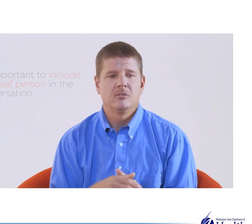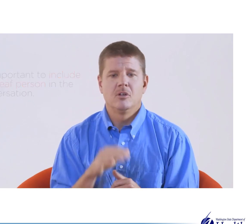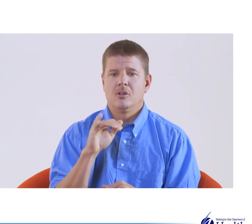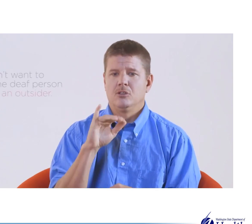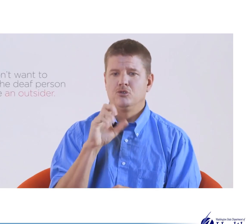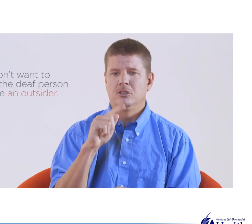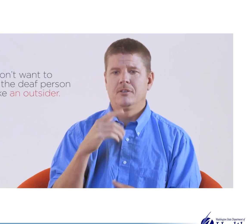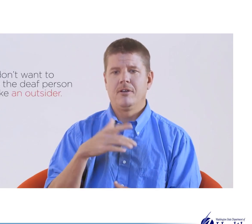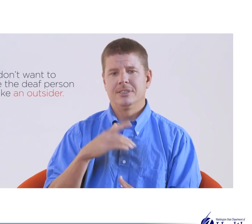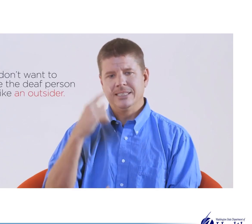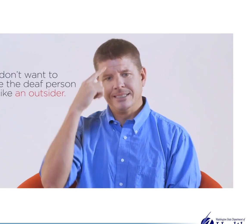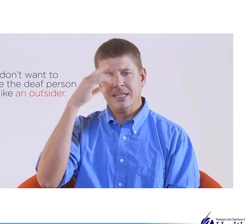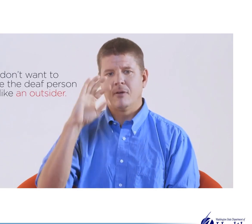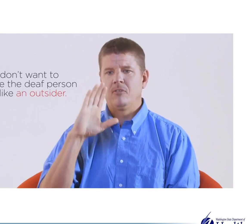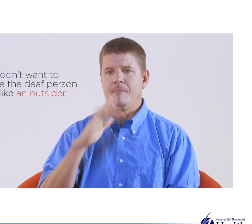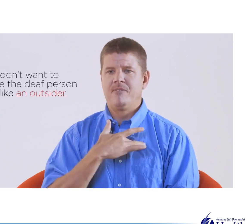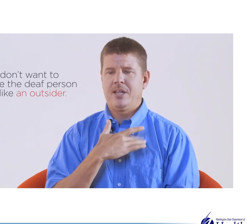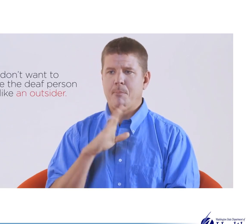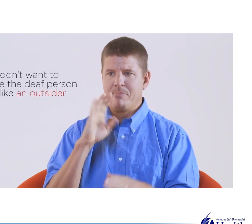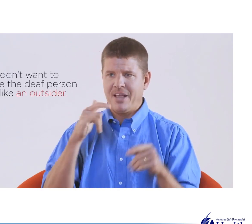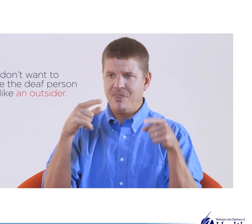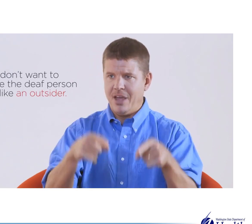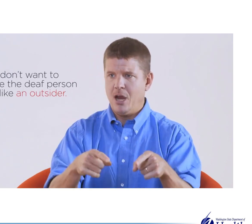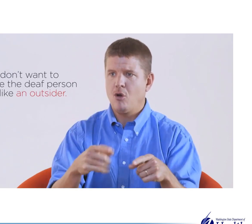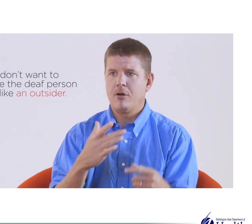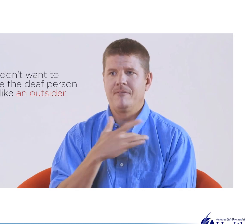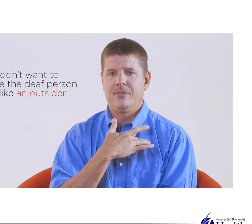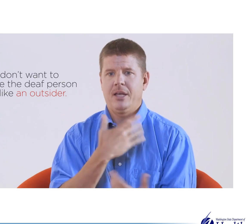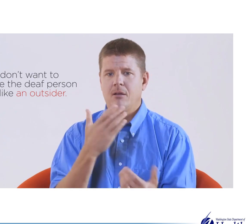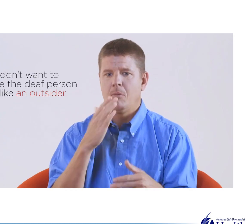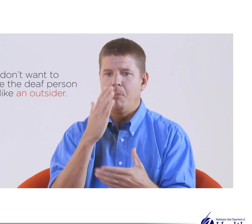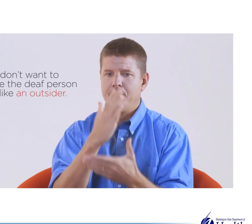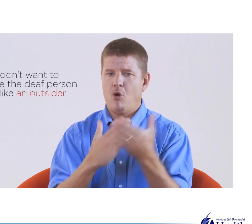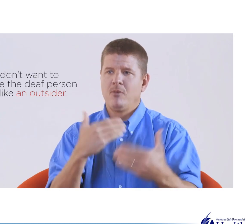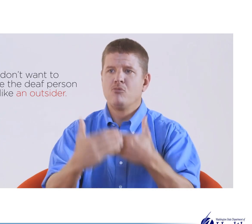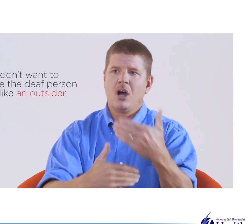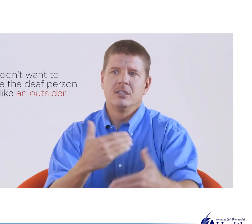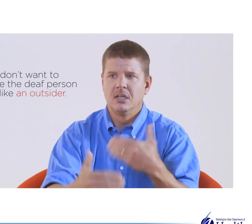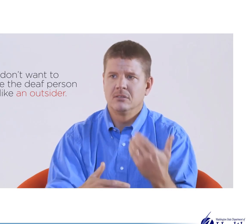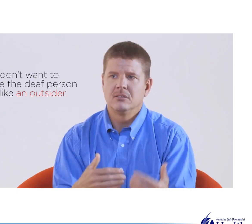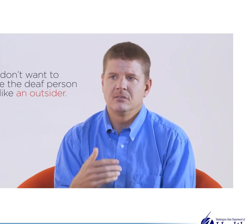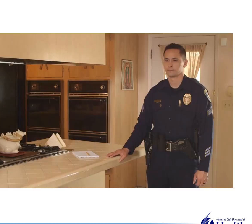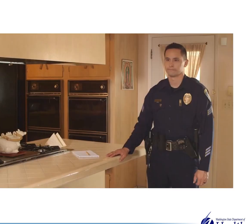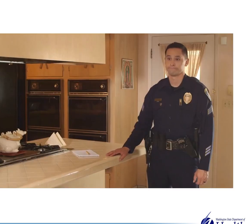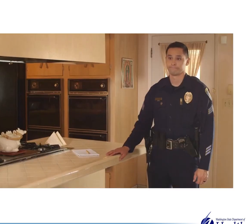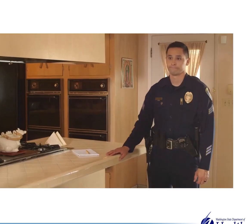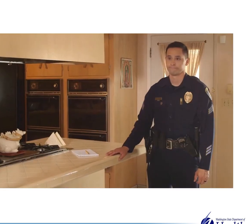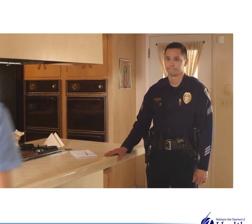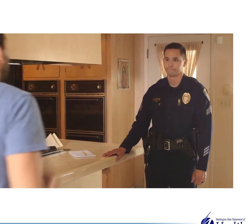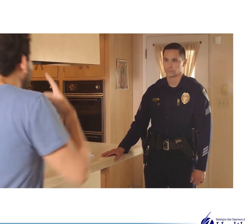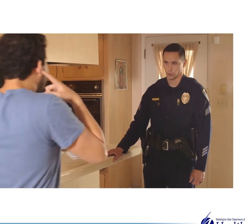modes of communication. The feeling that you're there and that you're part of the process is important to the deaf person.